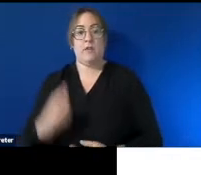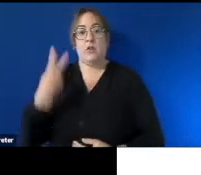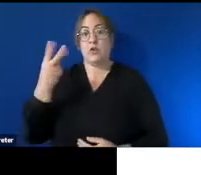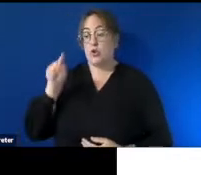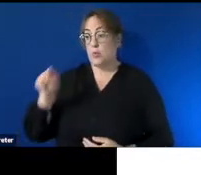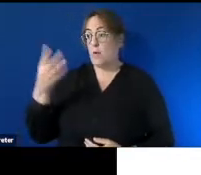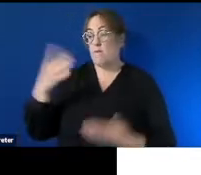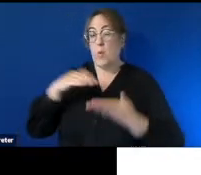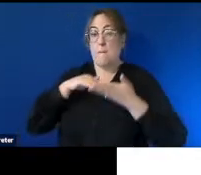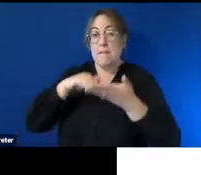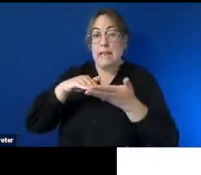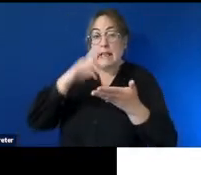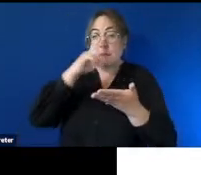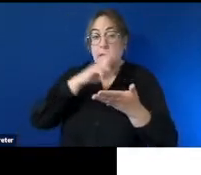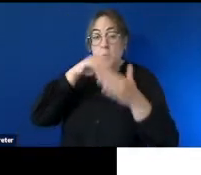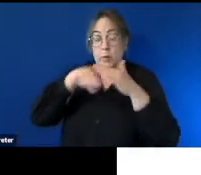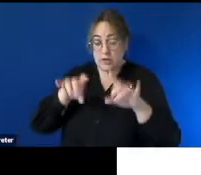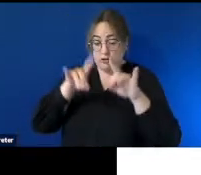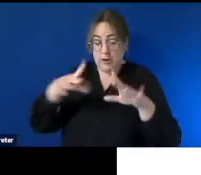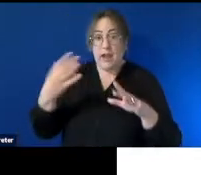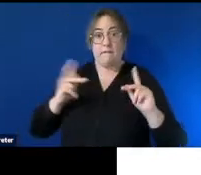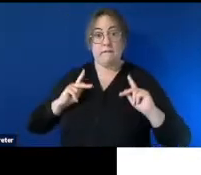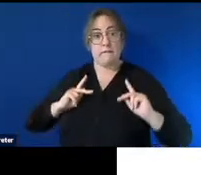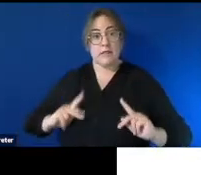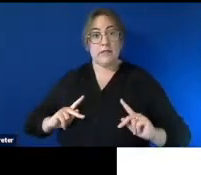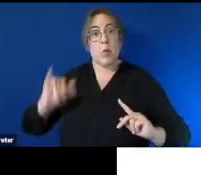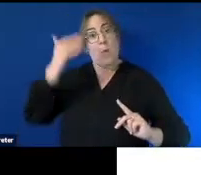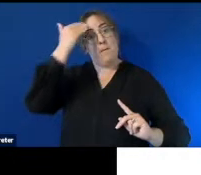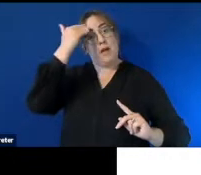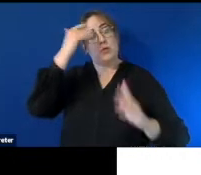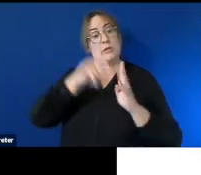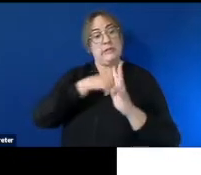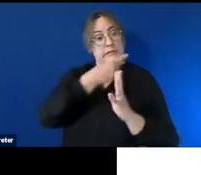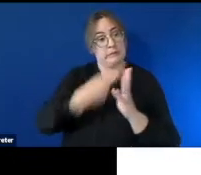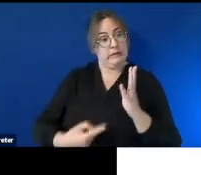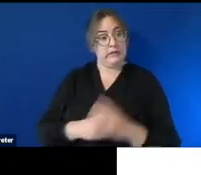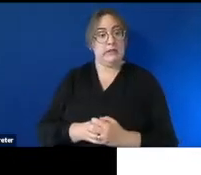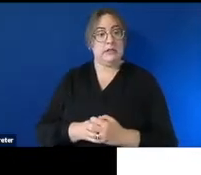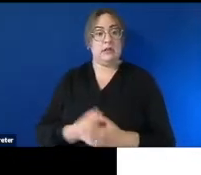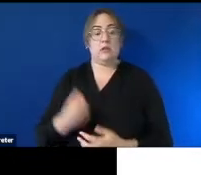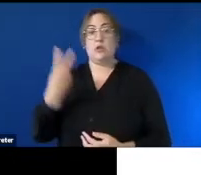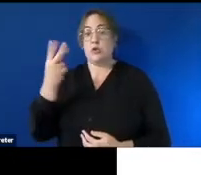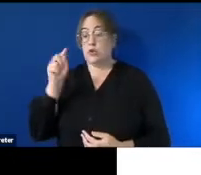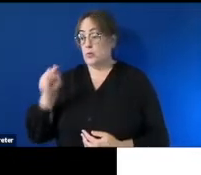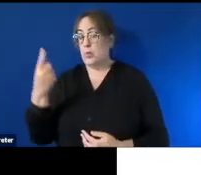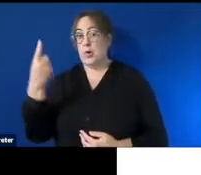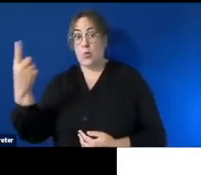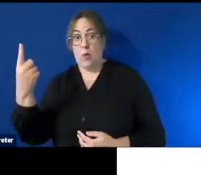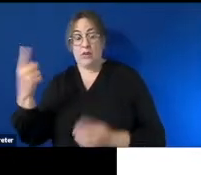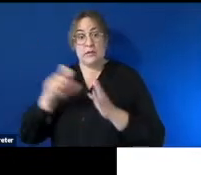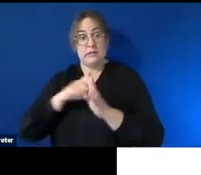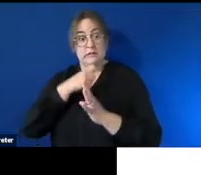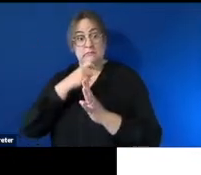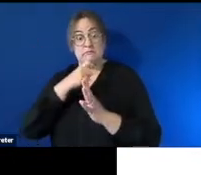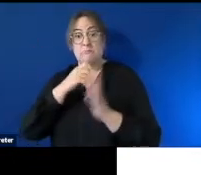condition over 2 million Australians of working age so that's between the ages of 15 and 64 or have a disability somewhat some